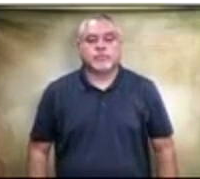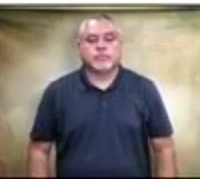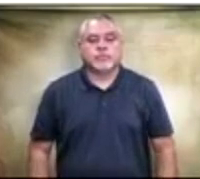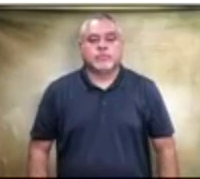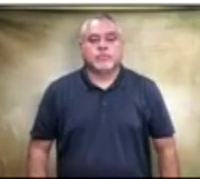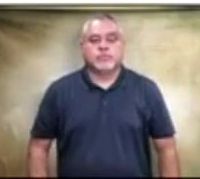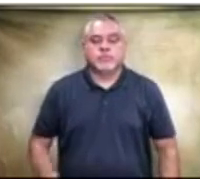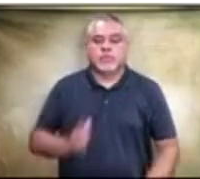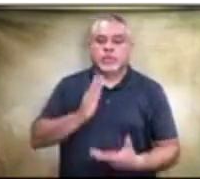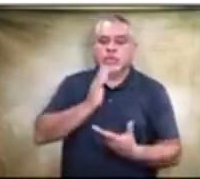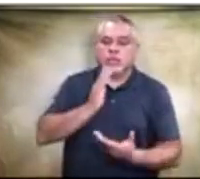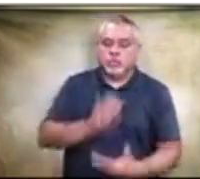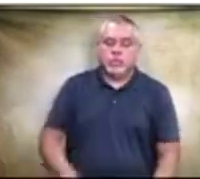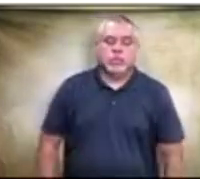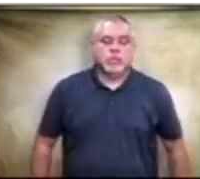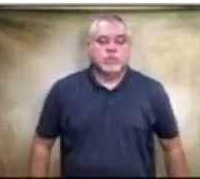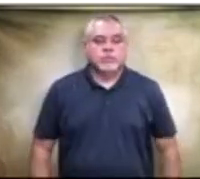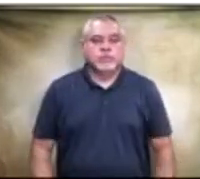Thank you, sir. Yes, sir.